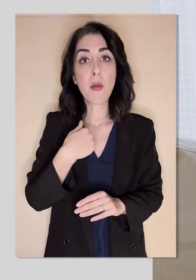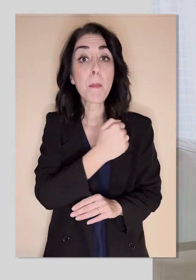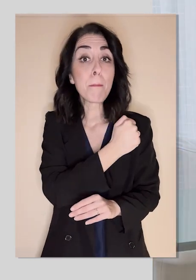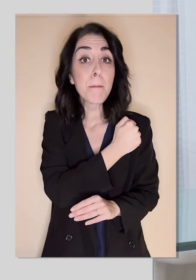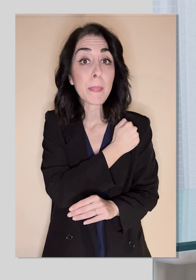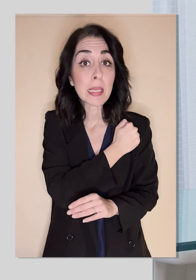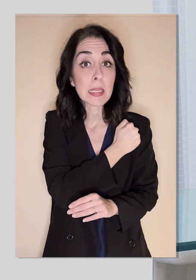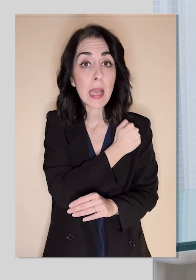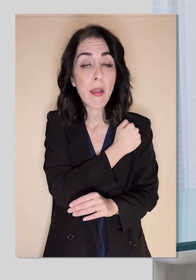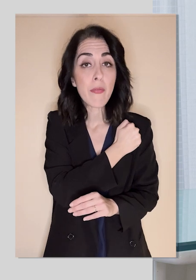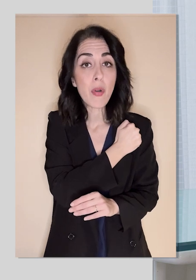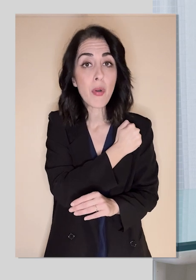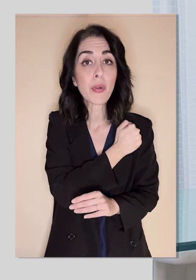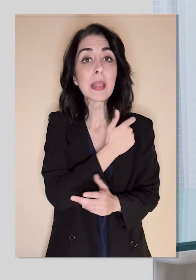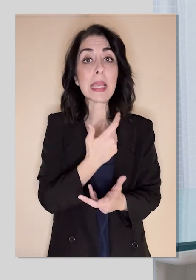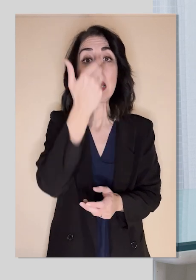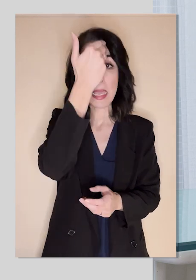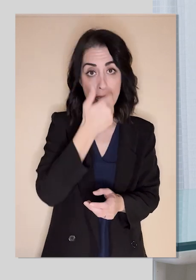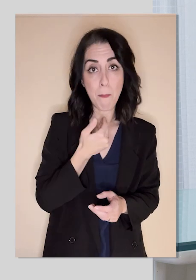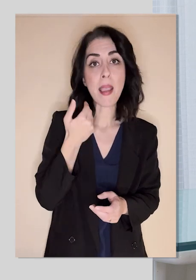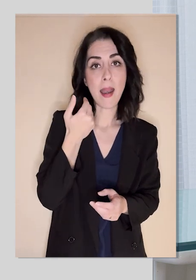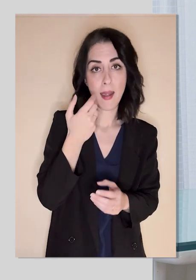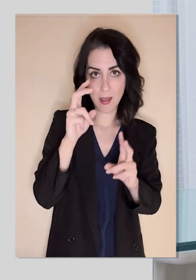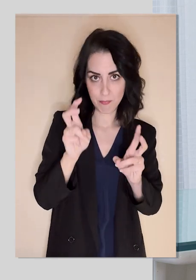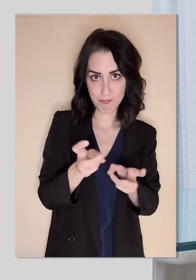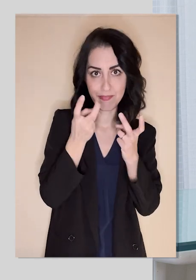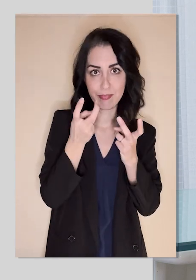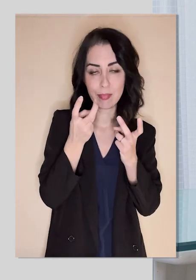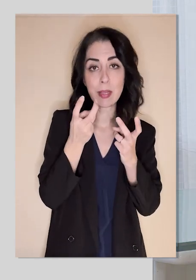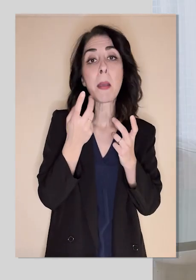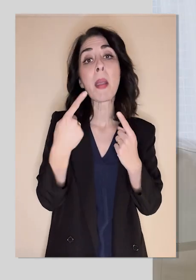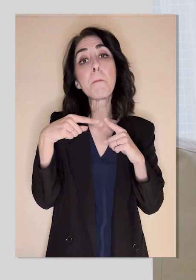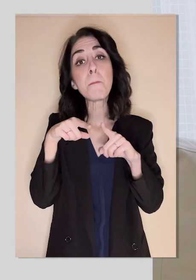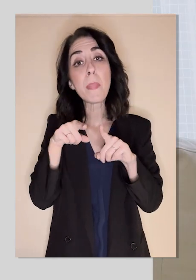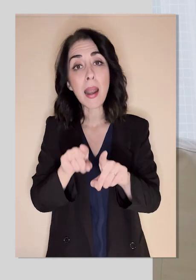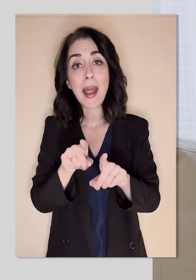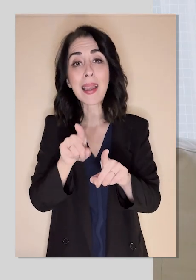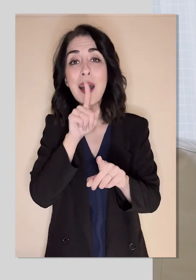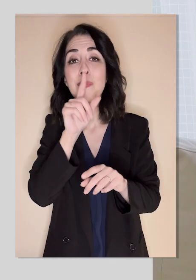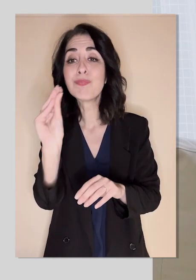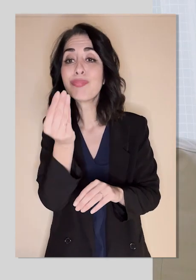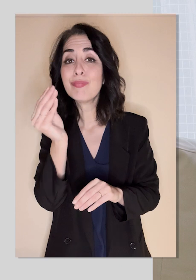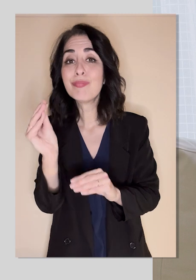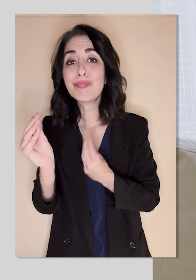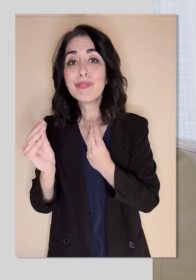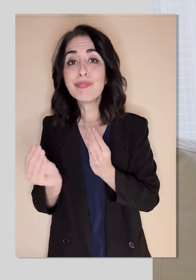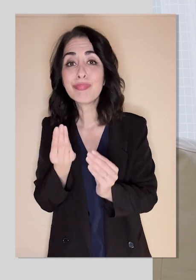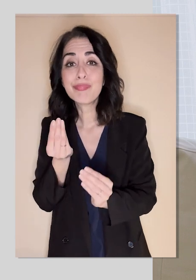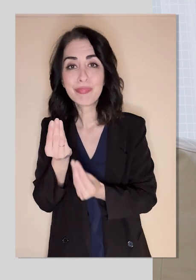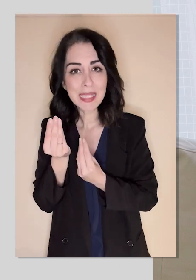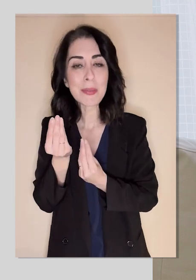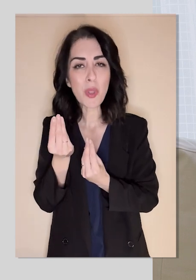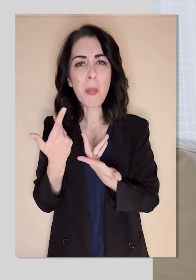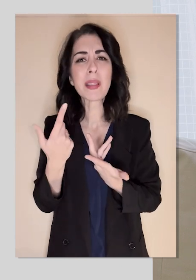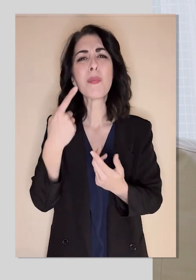with these unusual symptoms that there's something wrong with your balance. You have vertigo,